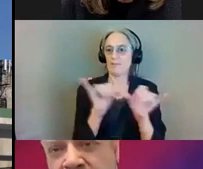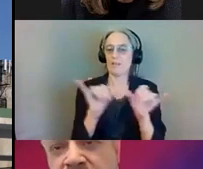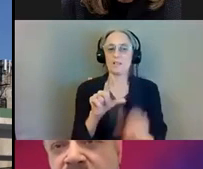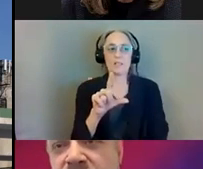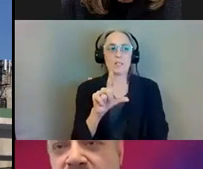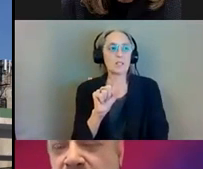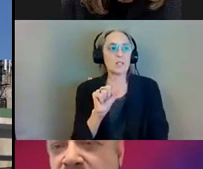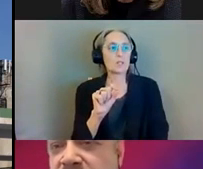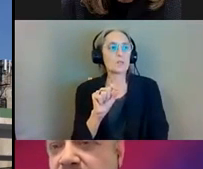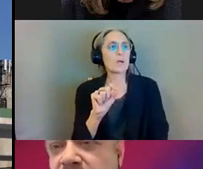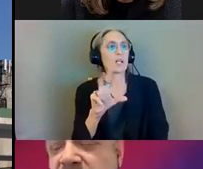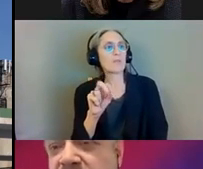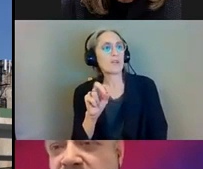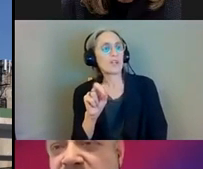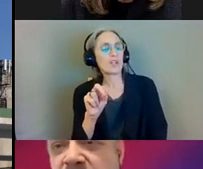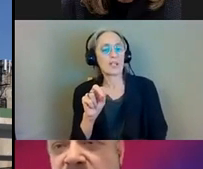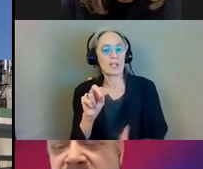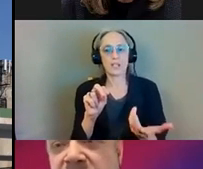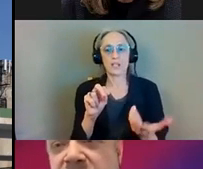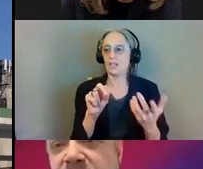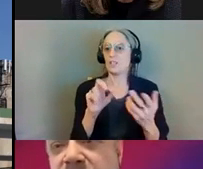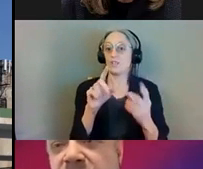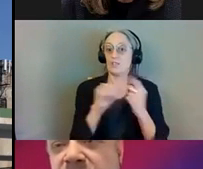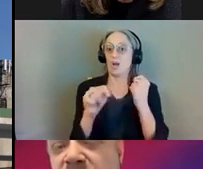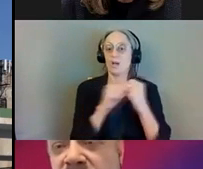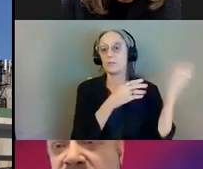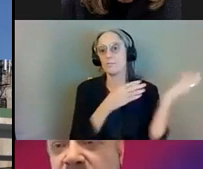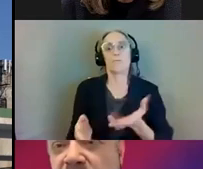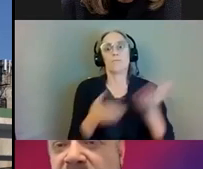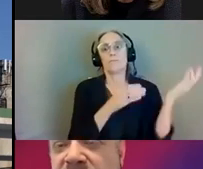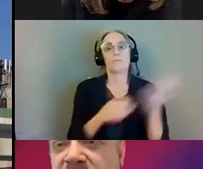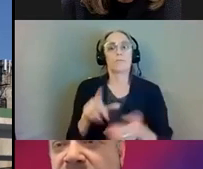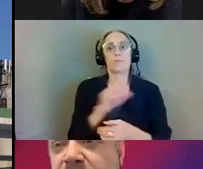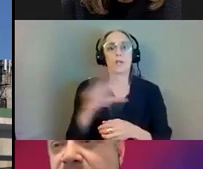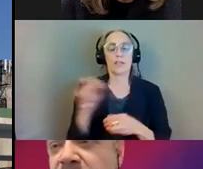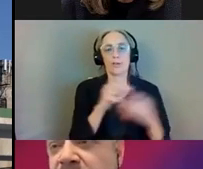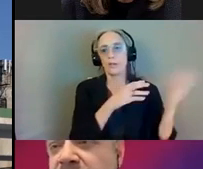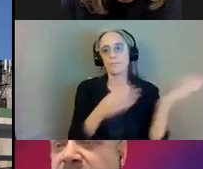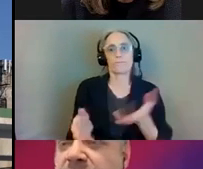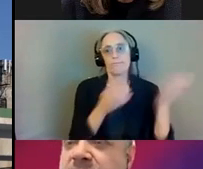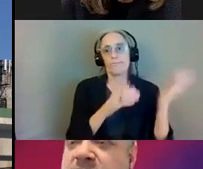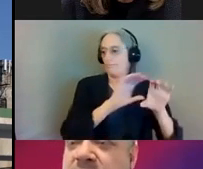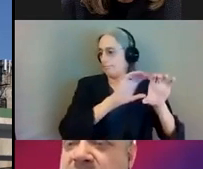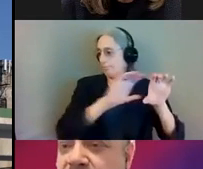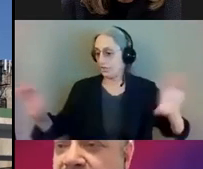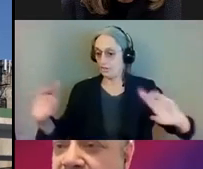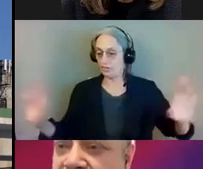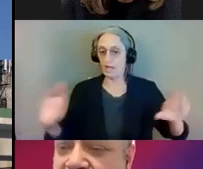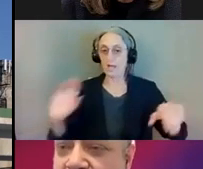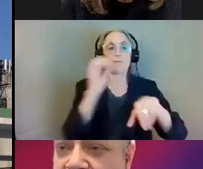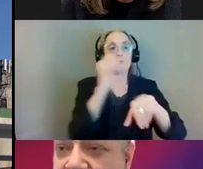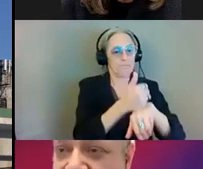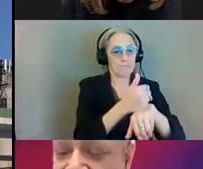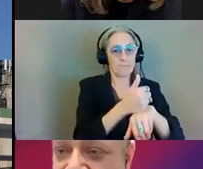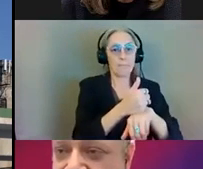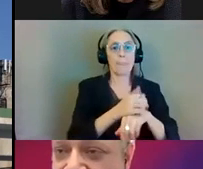truckloads of materials to put it together uh once it's in place um off to the right on